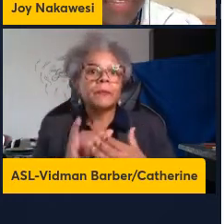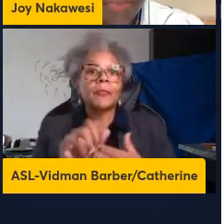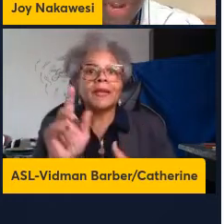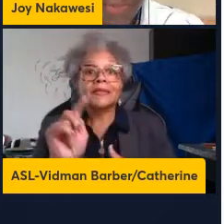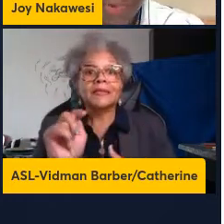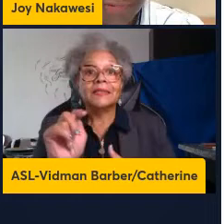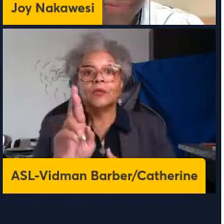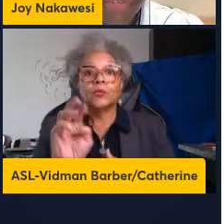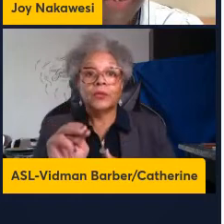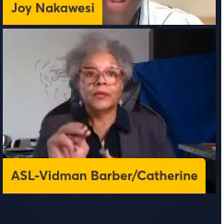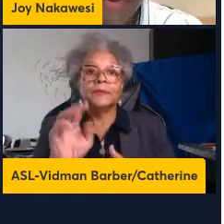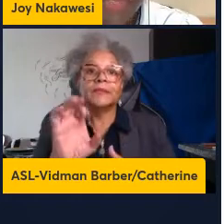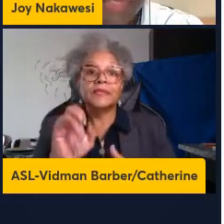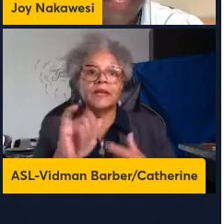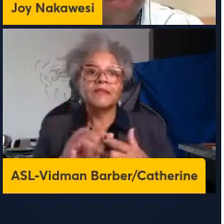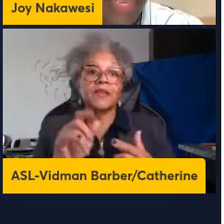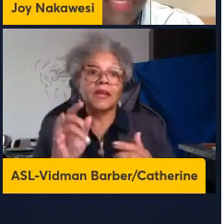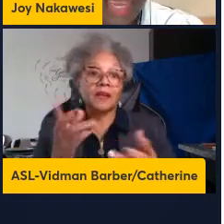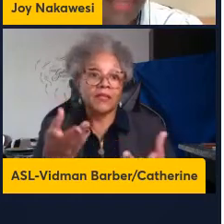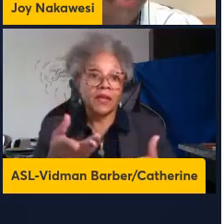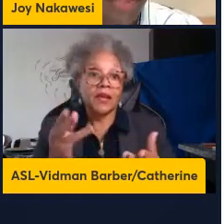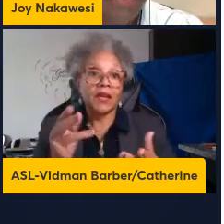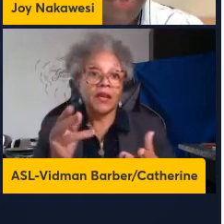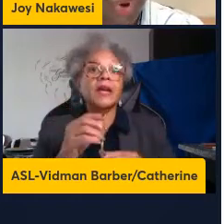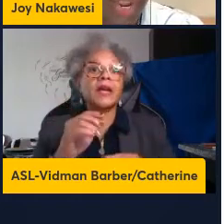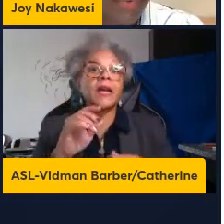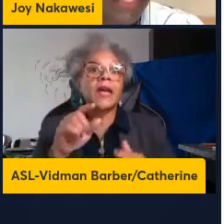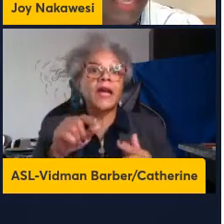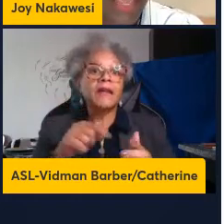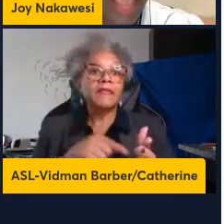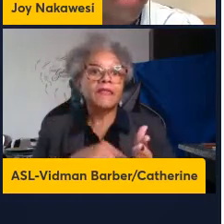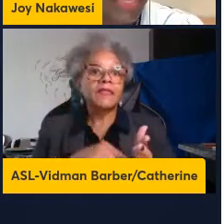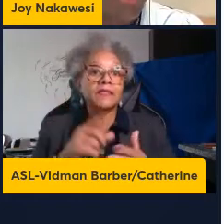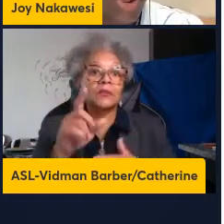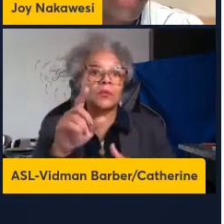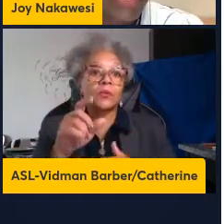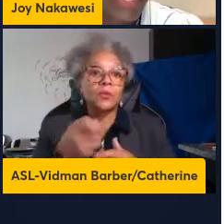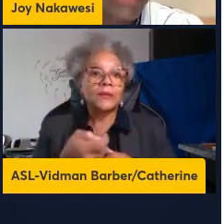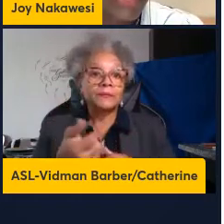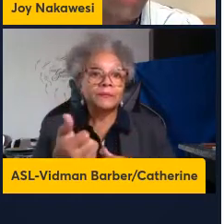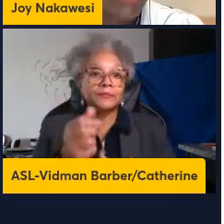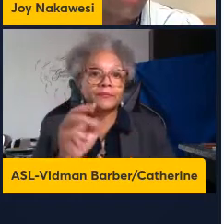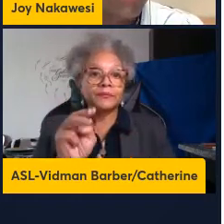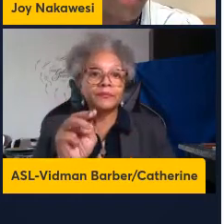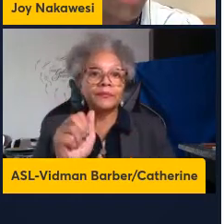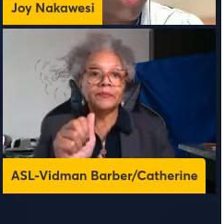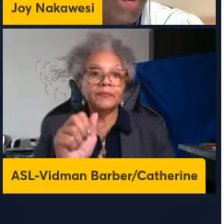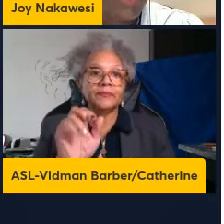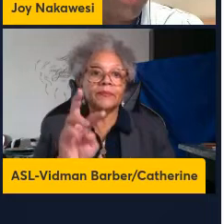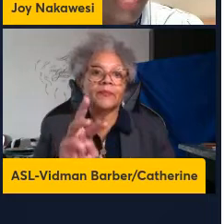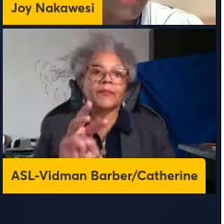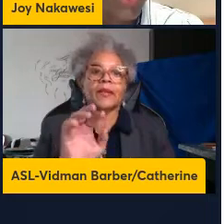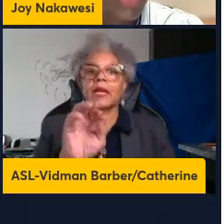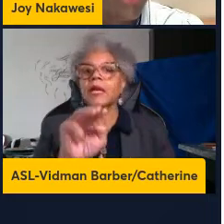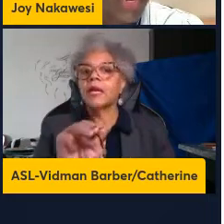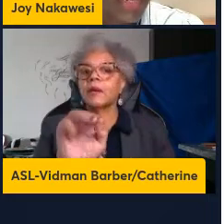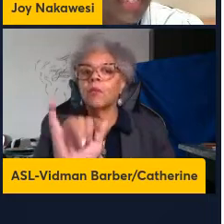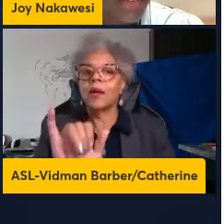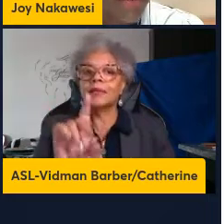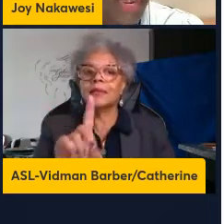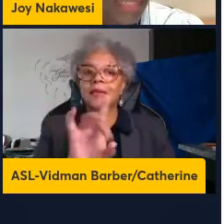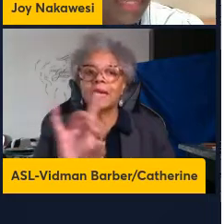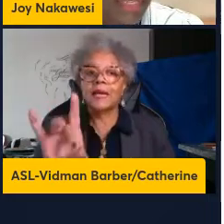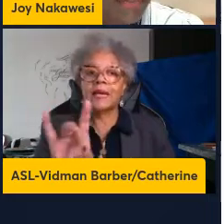after primary infection and with this wild type MAVS knockout and the MYD88 TRIF double knockout mice were